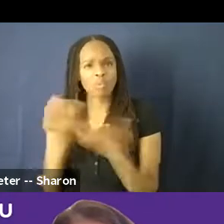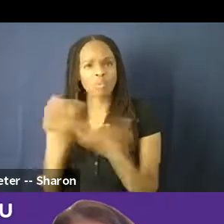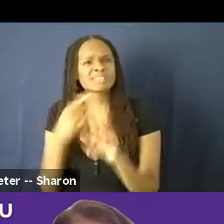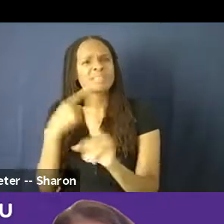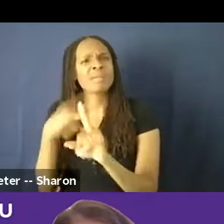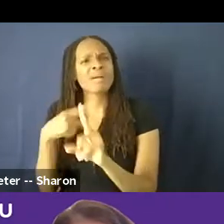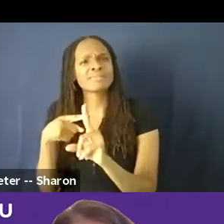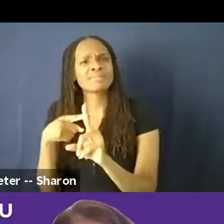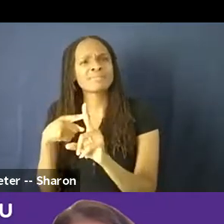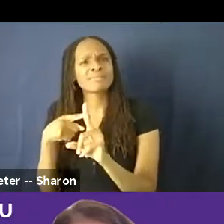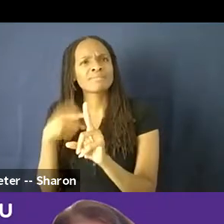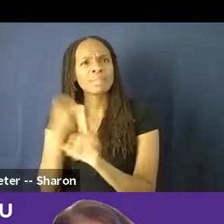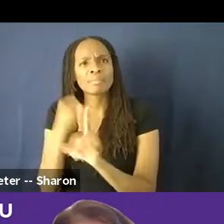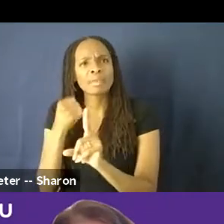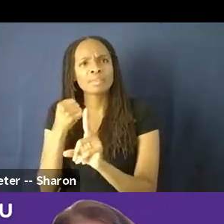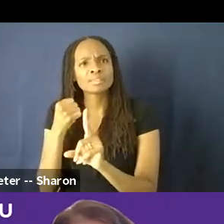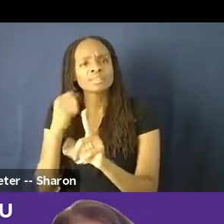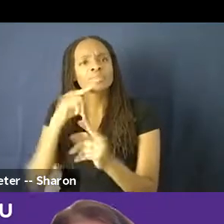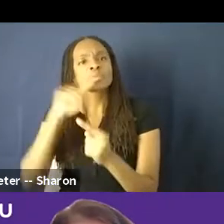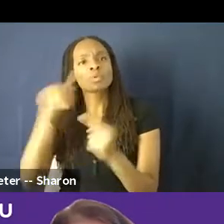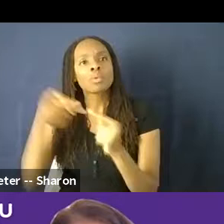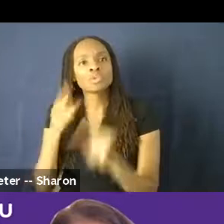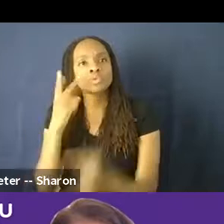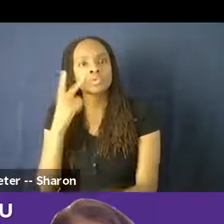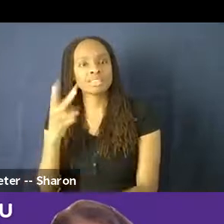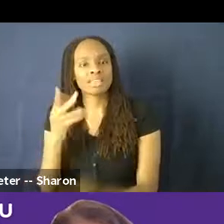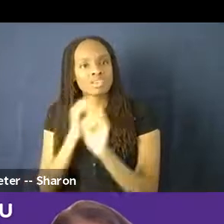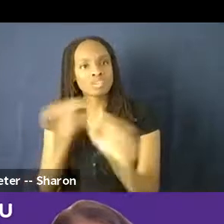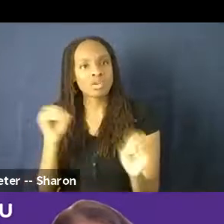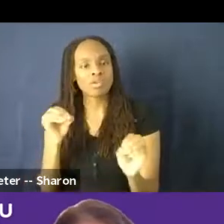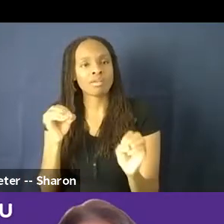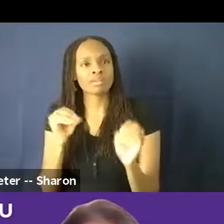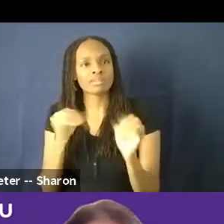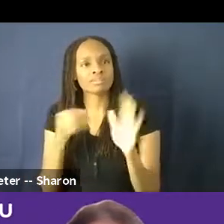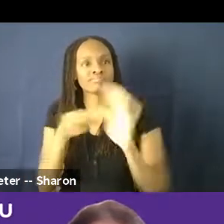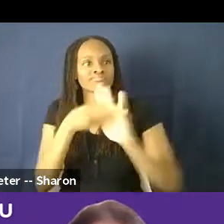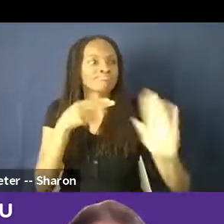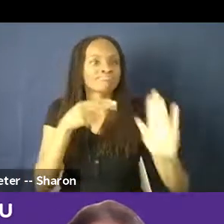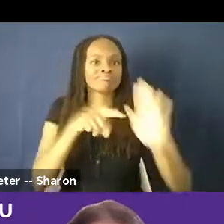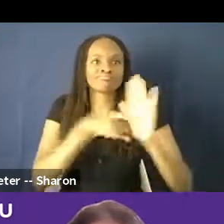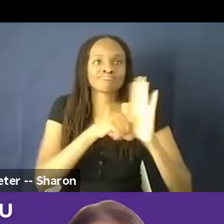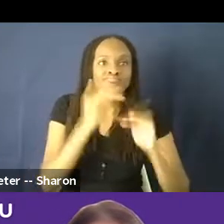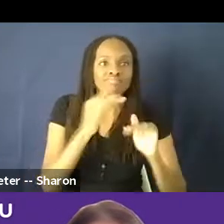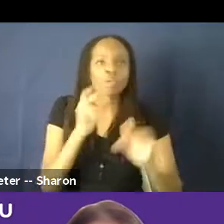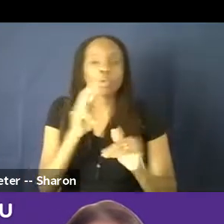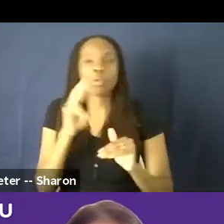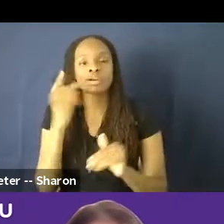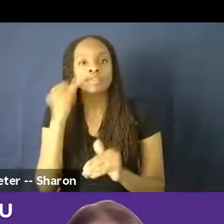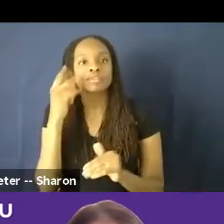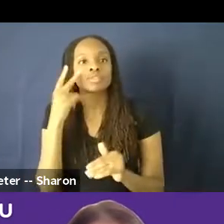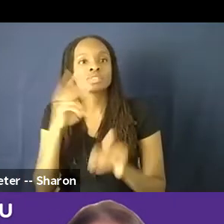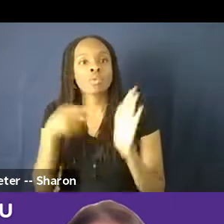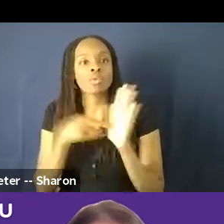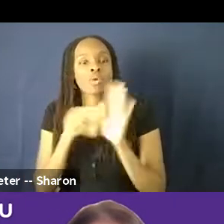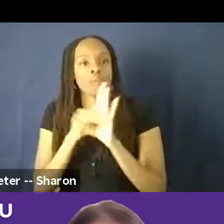when you see a non stereotypical or you see a role model in television or film? And